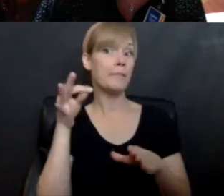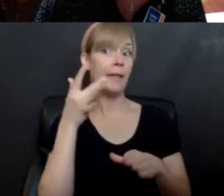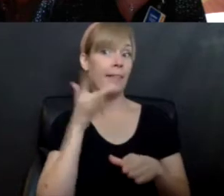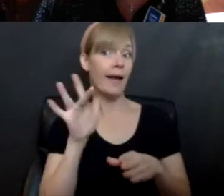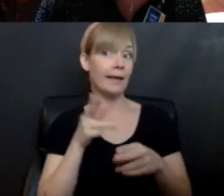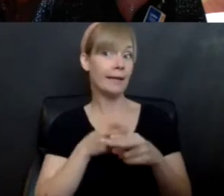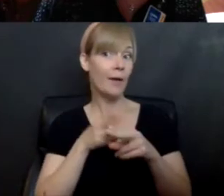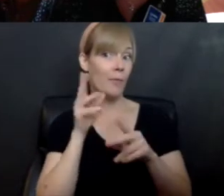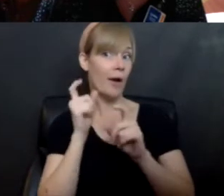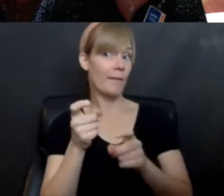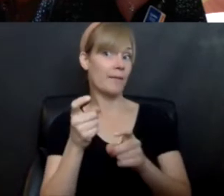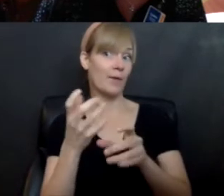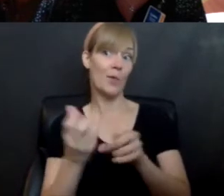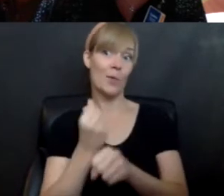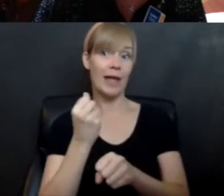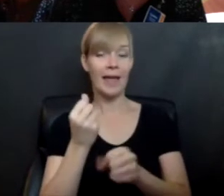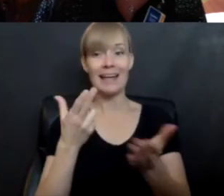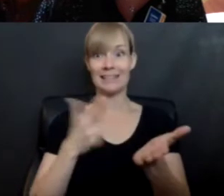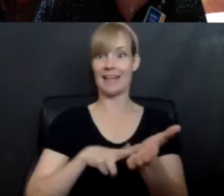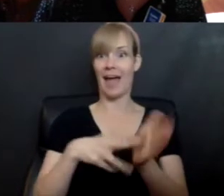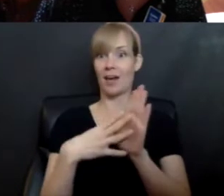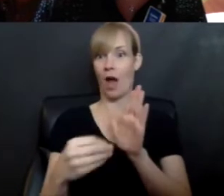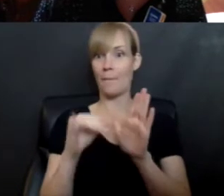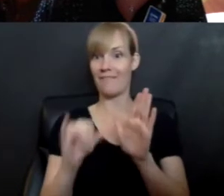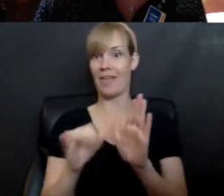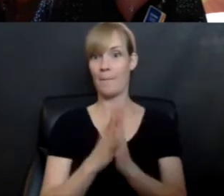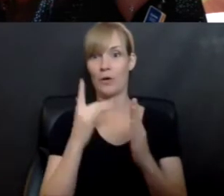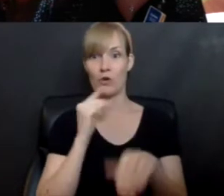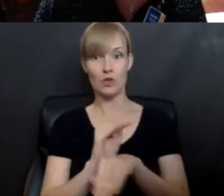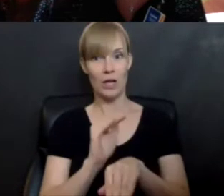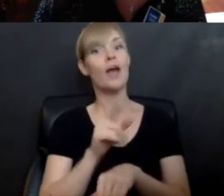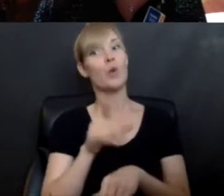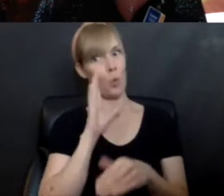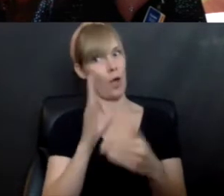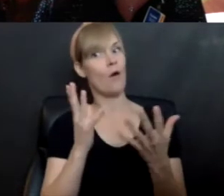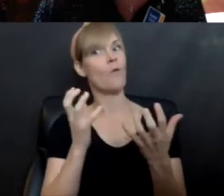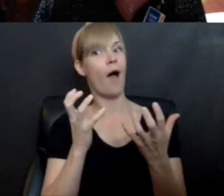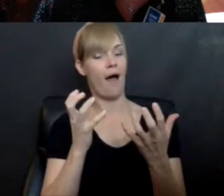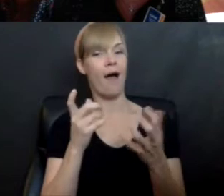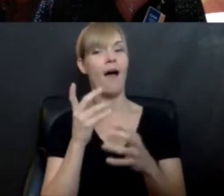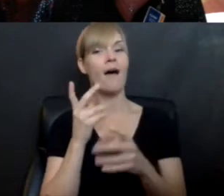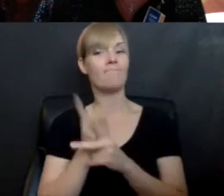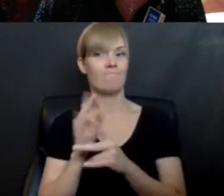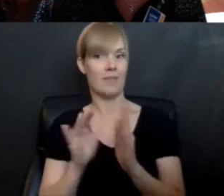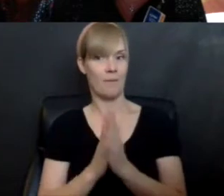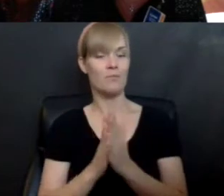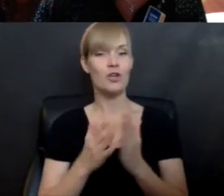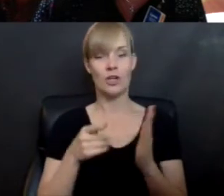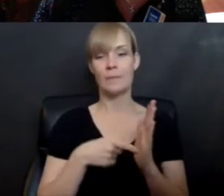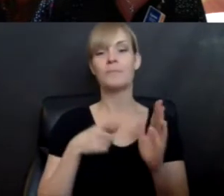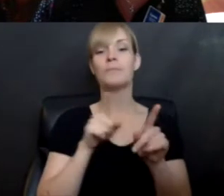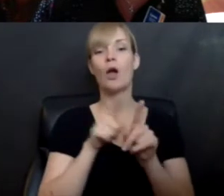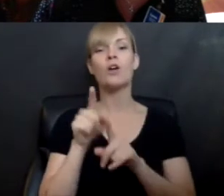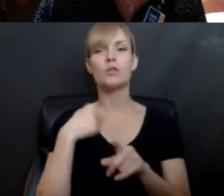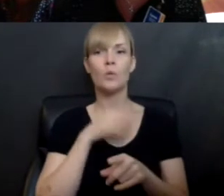a signed copy of the book that we're focusing on tonight, and you're going to want a copy of that. We'll also have links